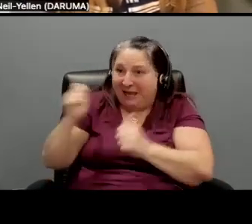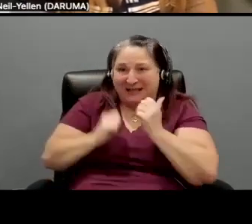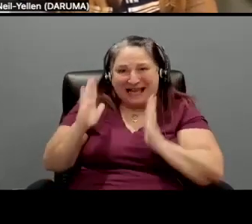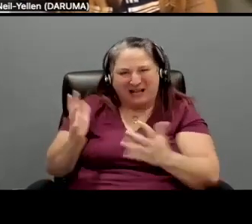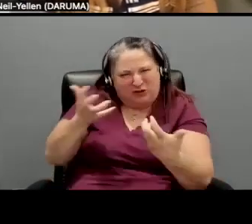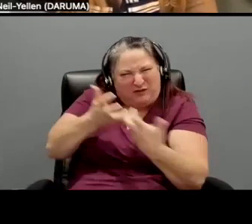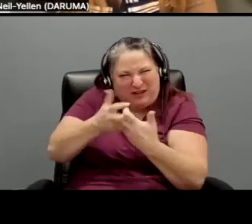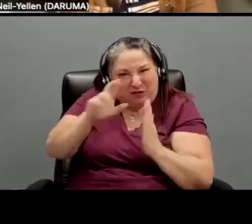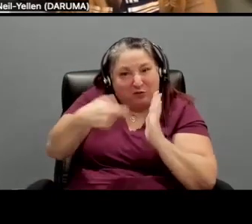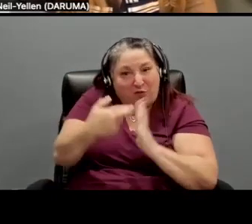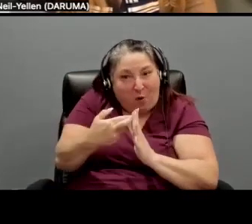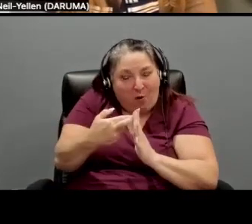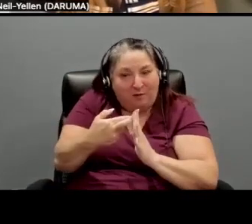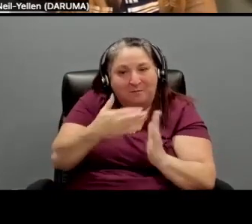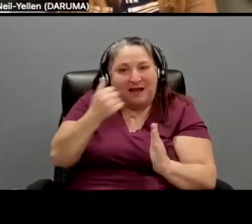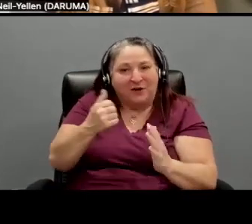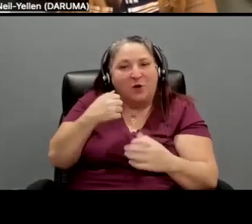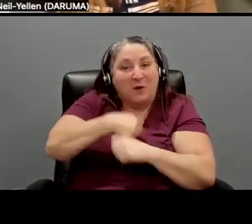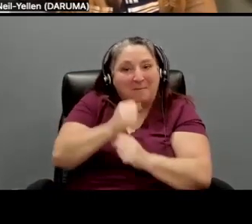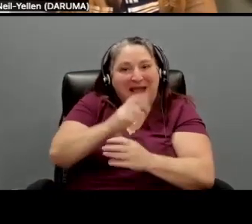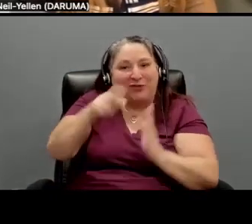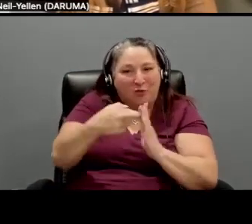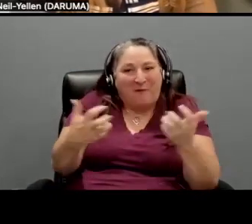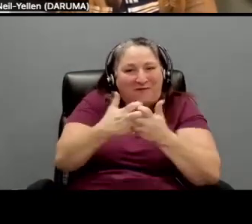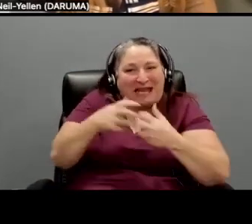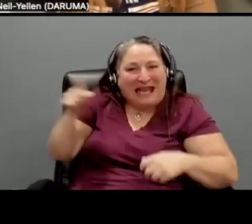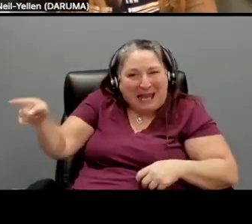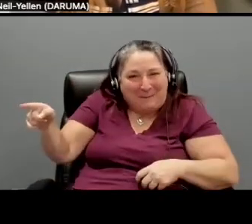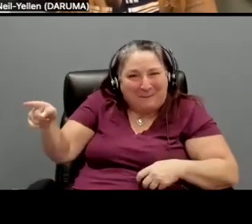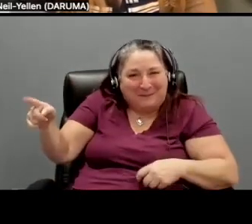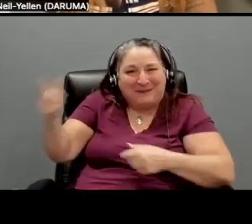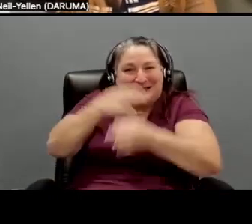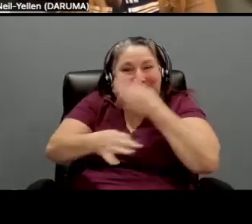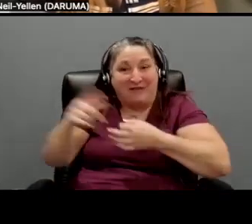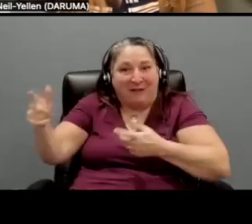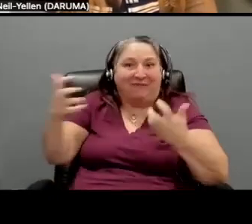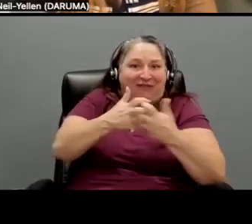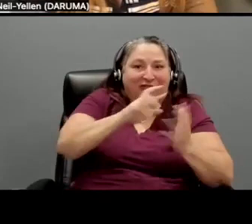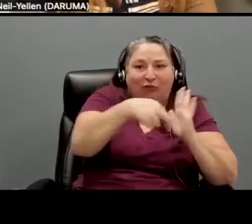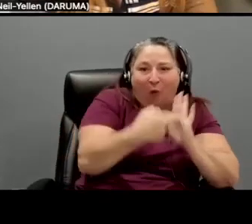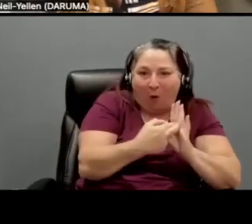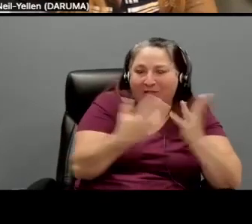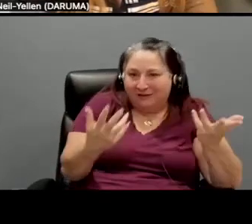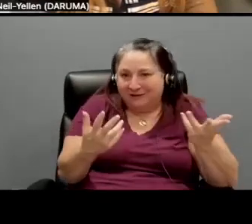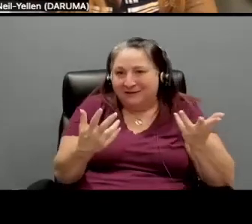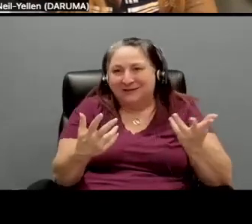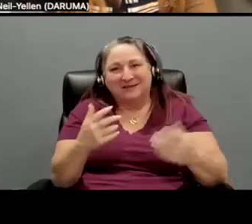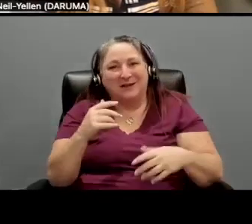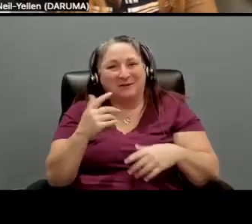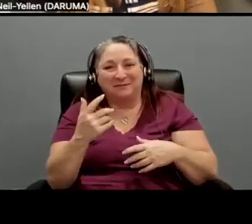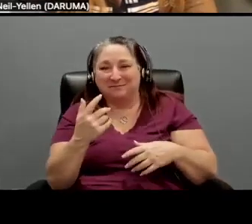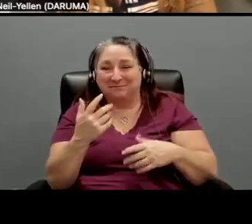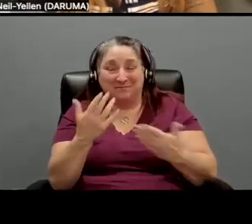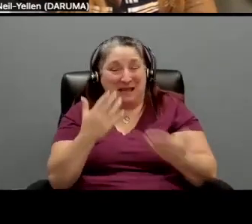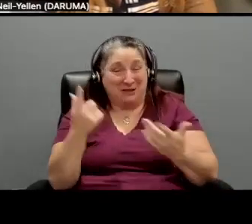that role better, make the role fit him. And that's something that if you just tried to pretend to be something else or someone else might, you know, might